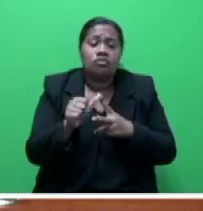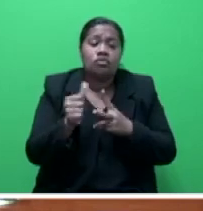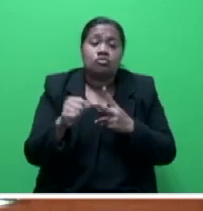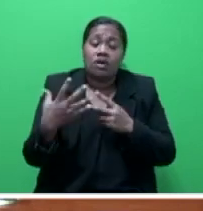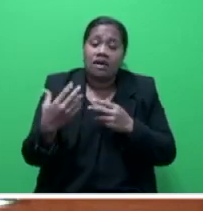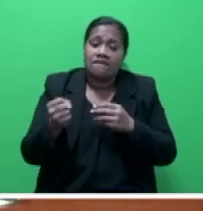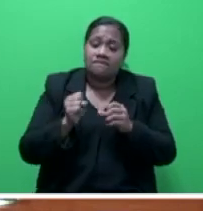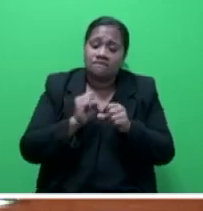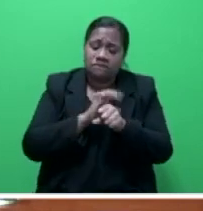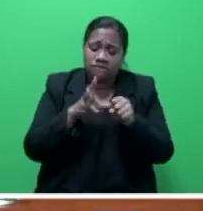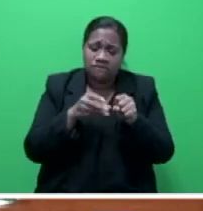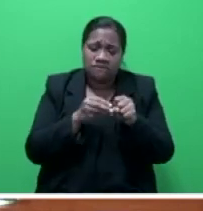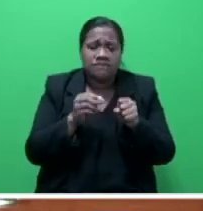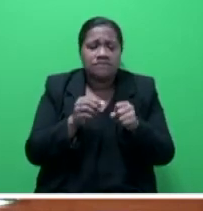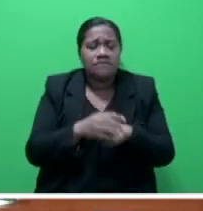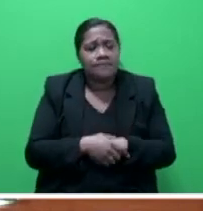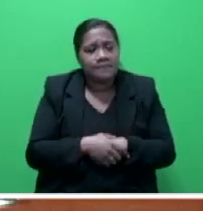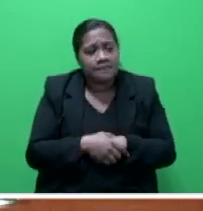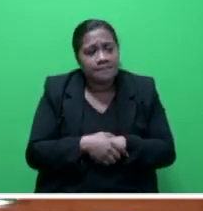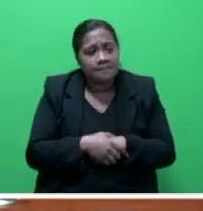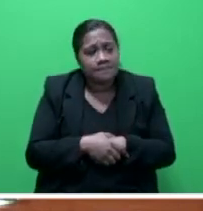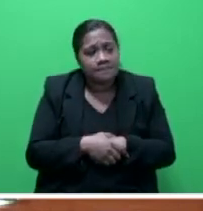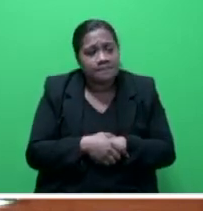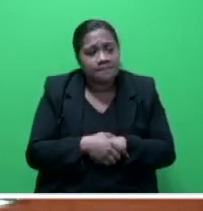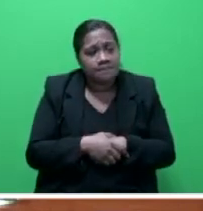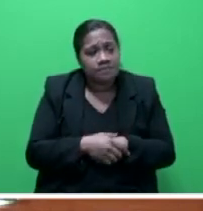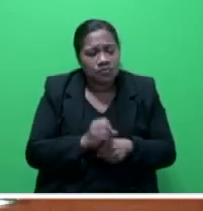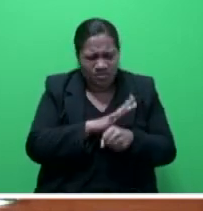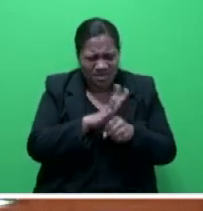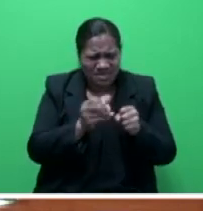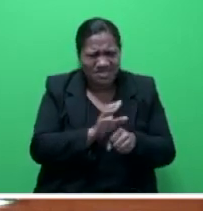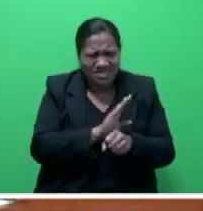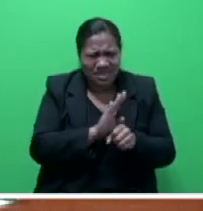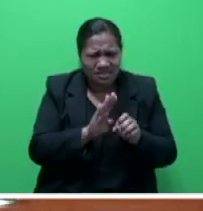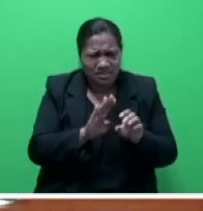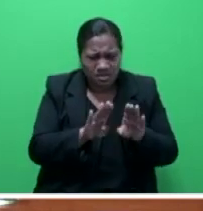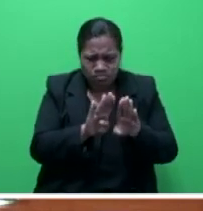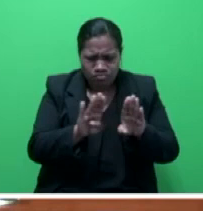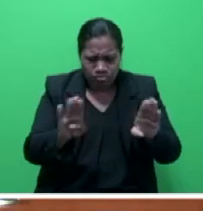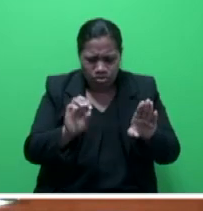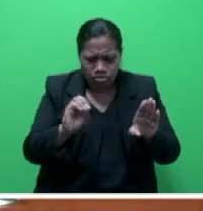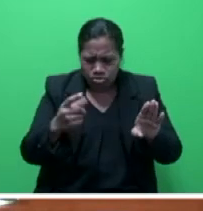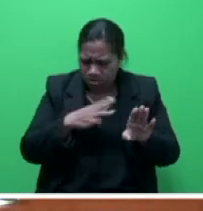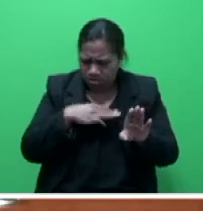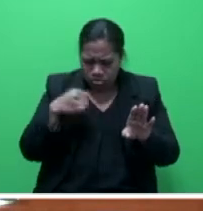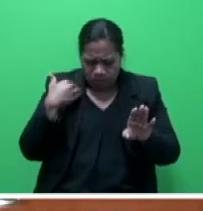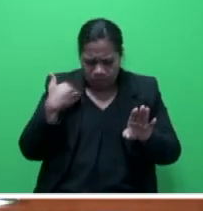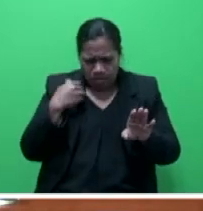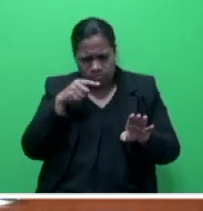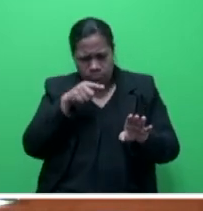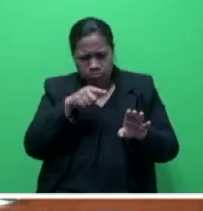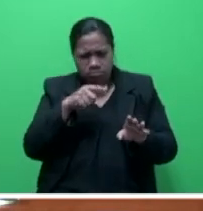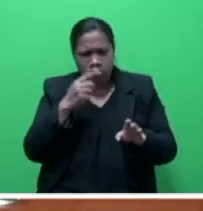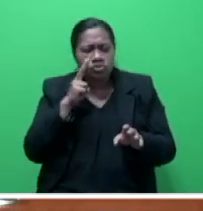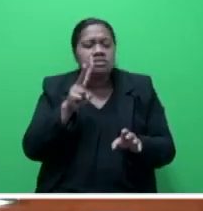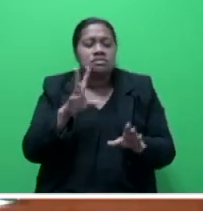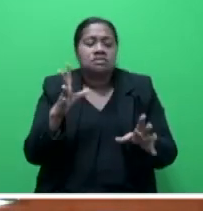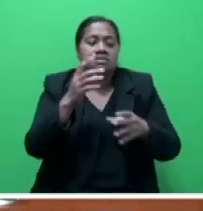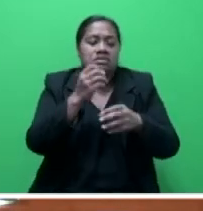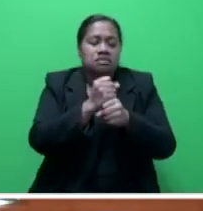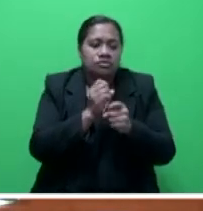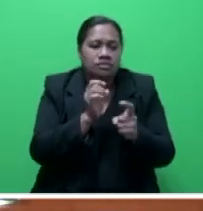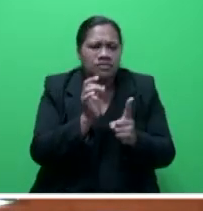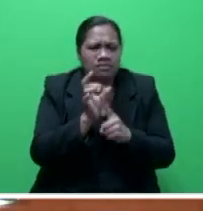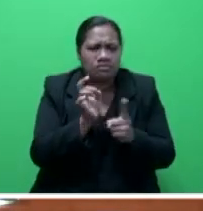the COVID-19 dashboard, so that the Ministry of Health and all the stakeholders could look at a summary of the the key factors that were